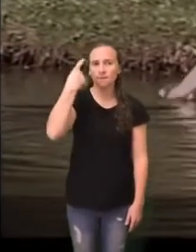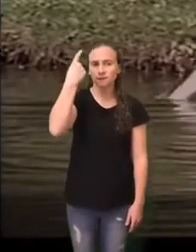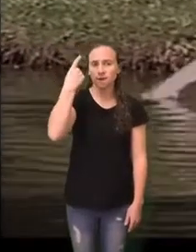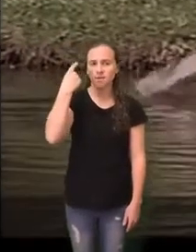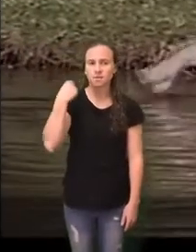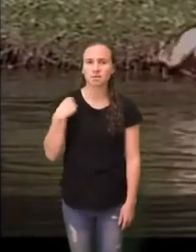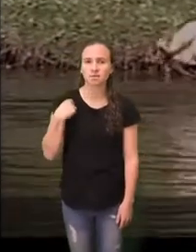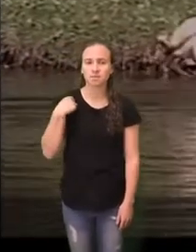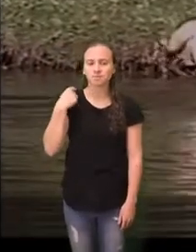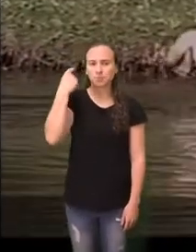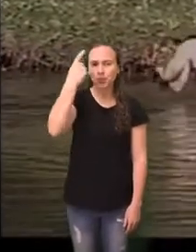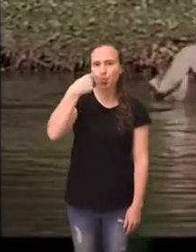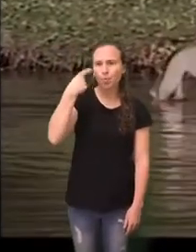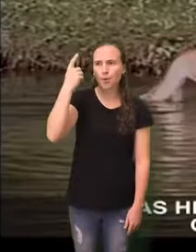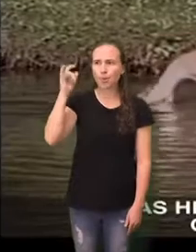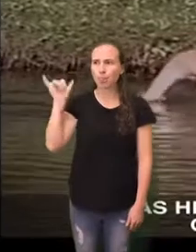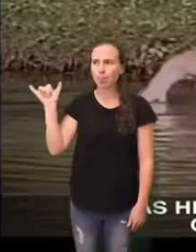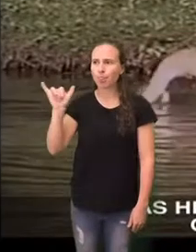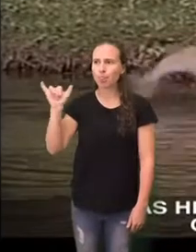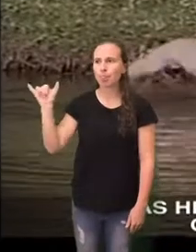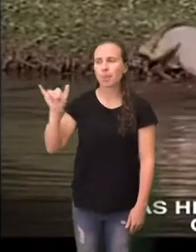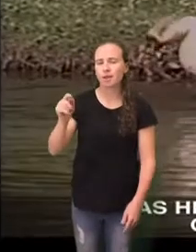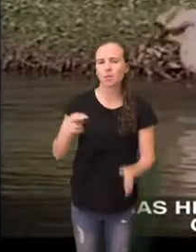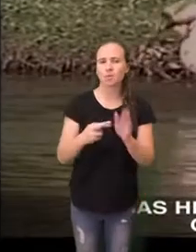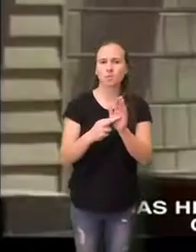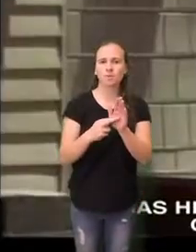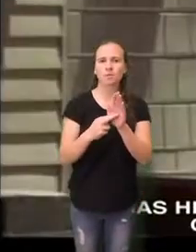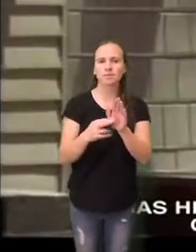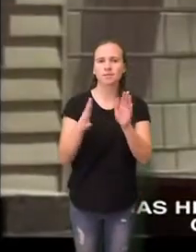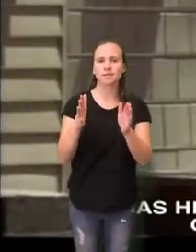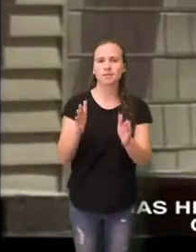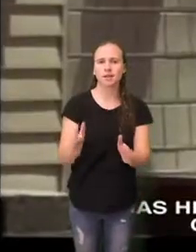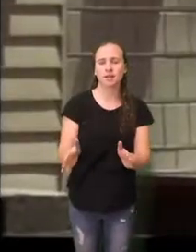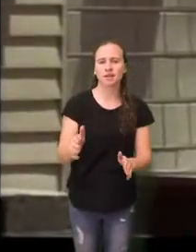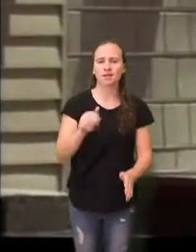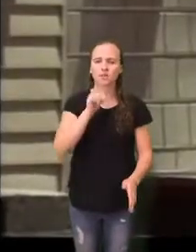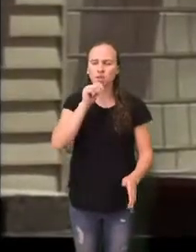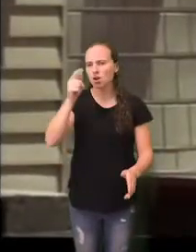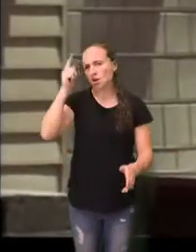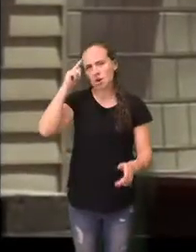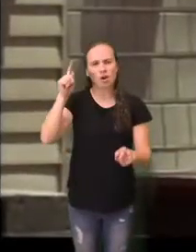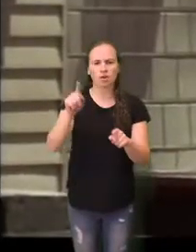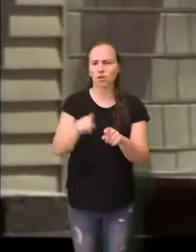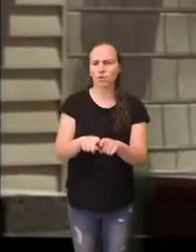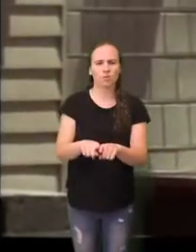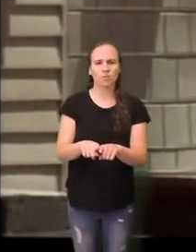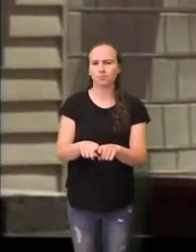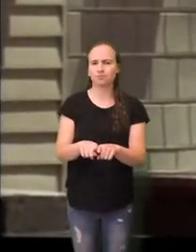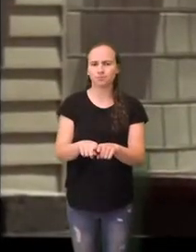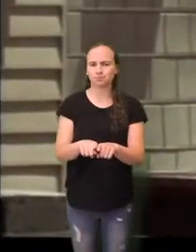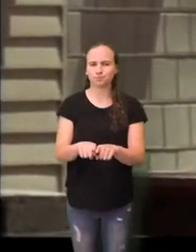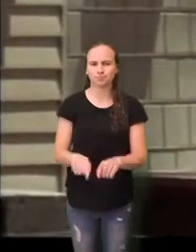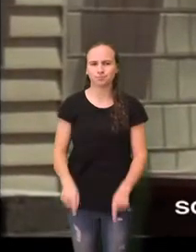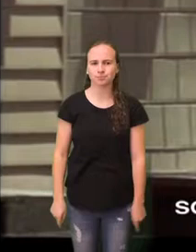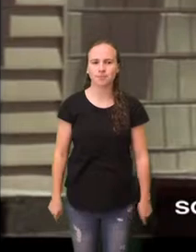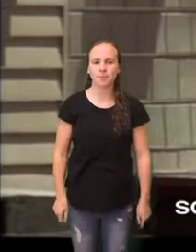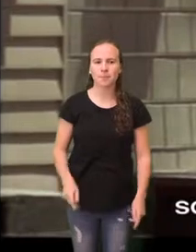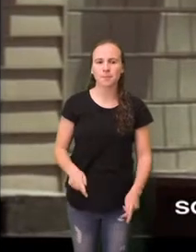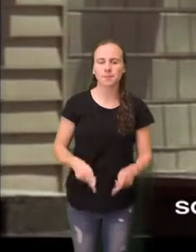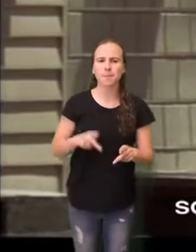George Washington's doer expression as he leaves the convention hall one day prompts a report that the delegates are in disarray.